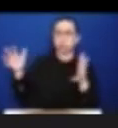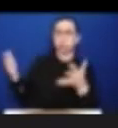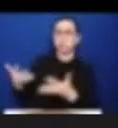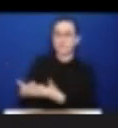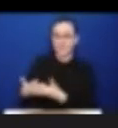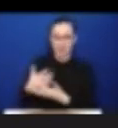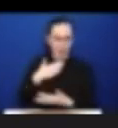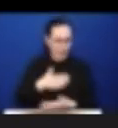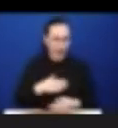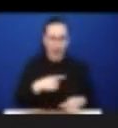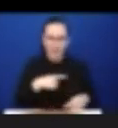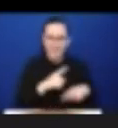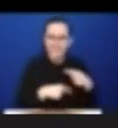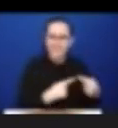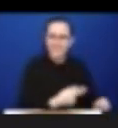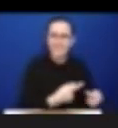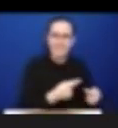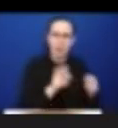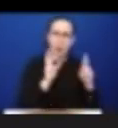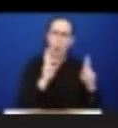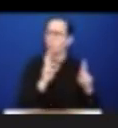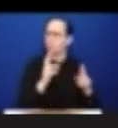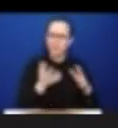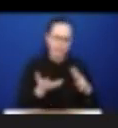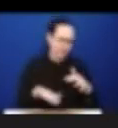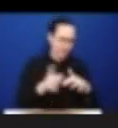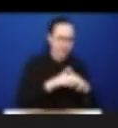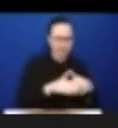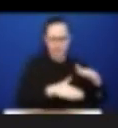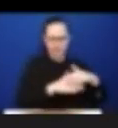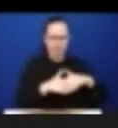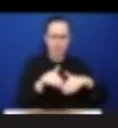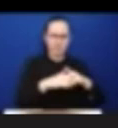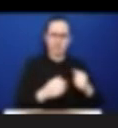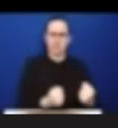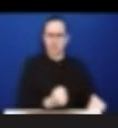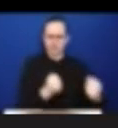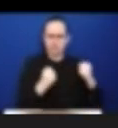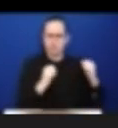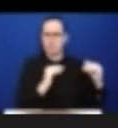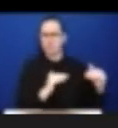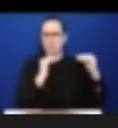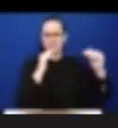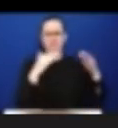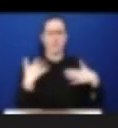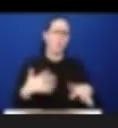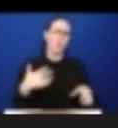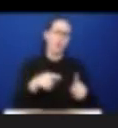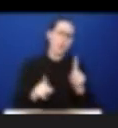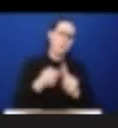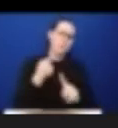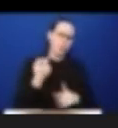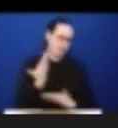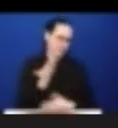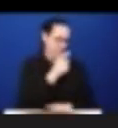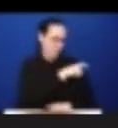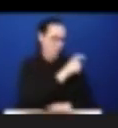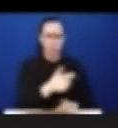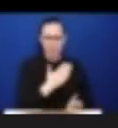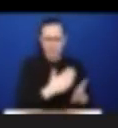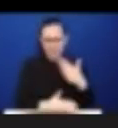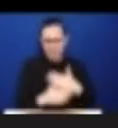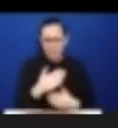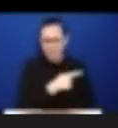incredibly challenging time. Ensuring that the CRPD is at the heart of our efforts. I look forward to